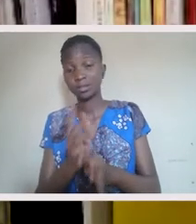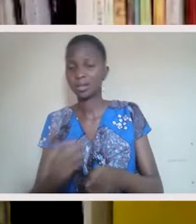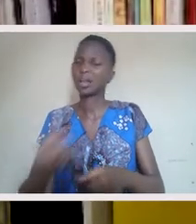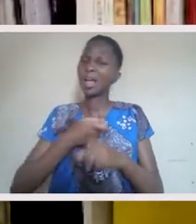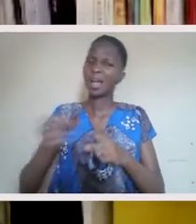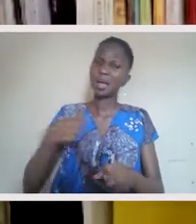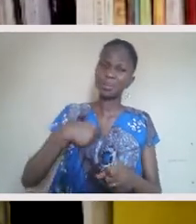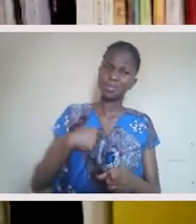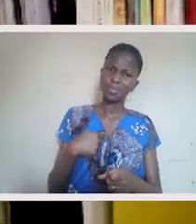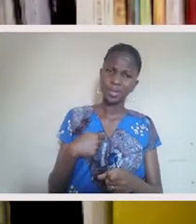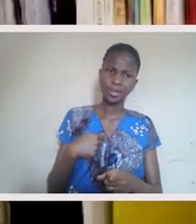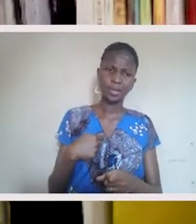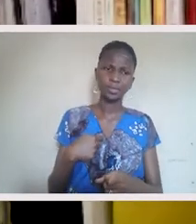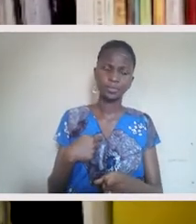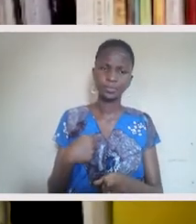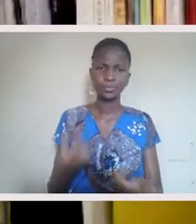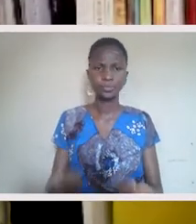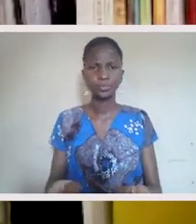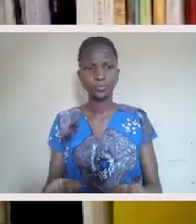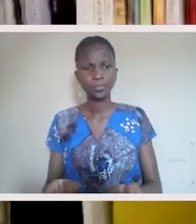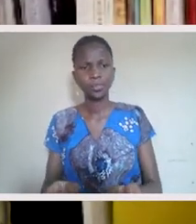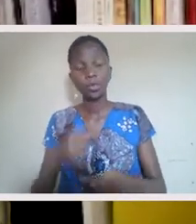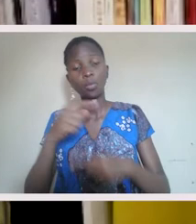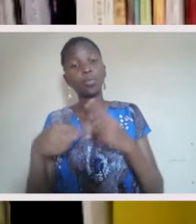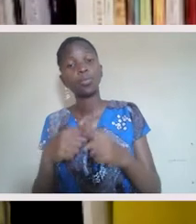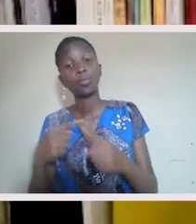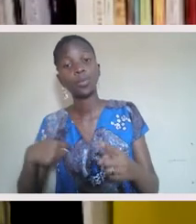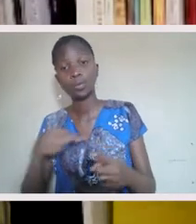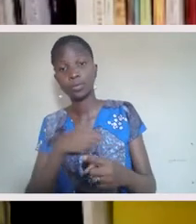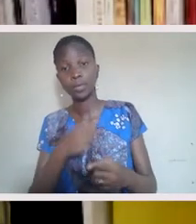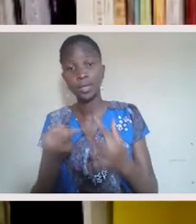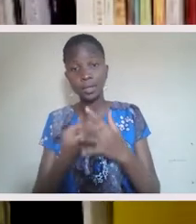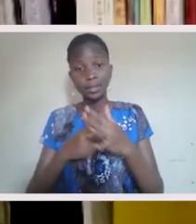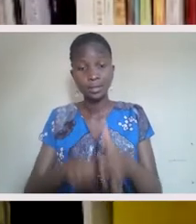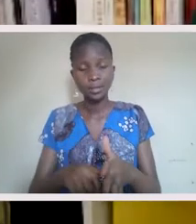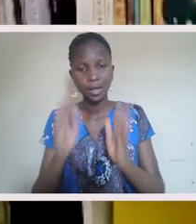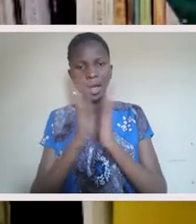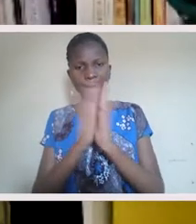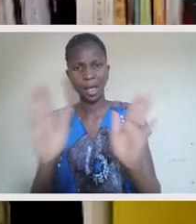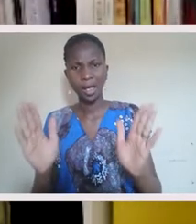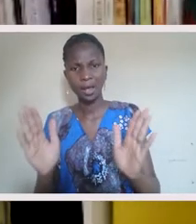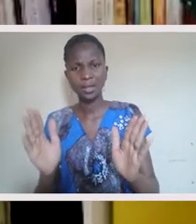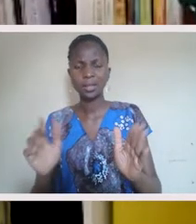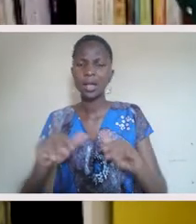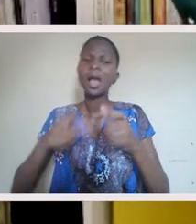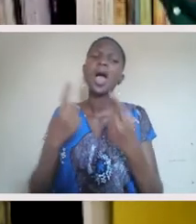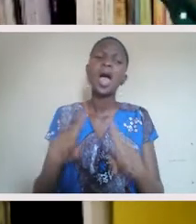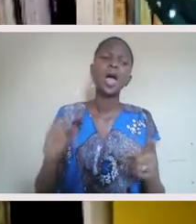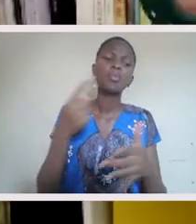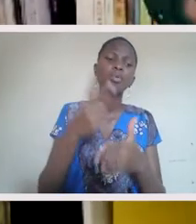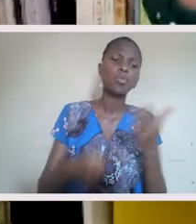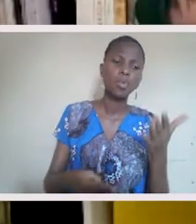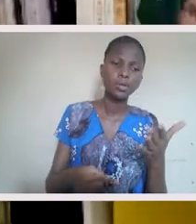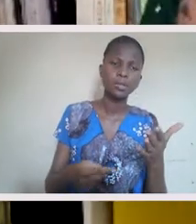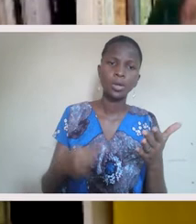supposed to take care of you, though I've been the person that's harmed. Right? So when we start cultivating the awareness,